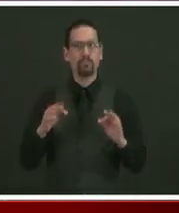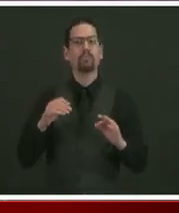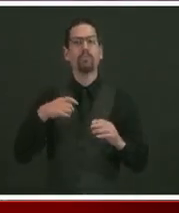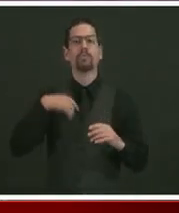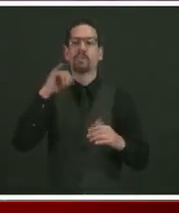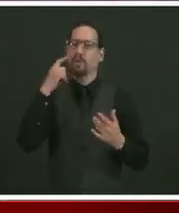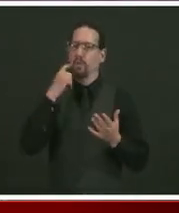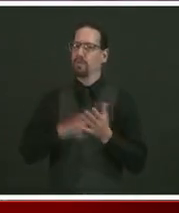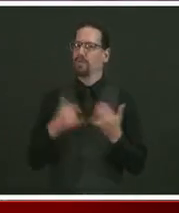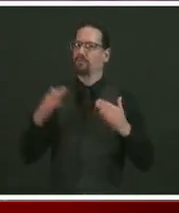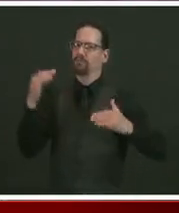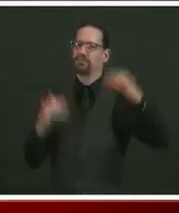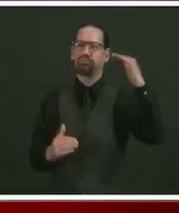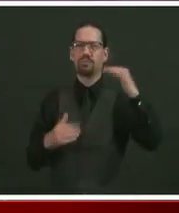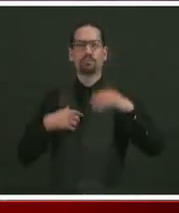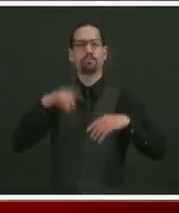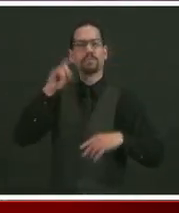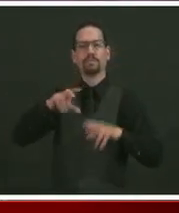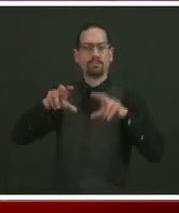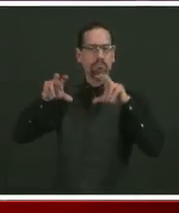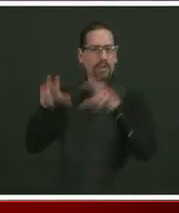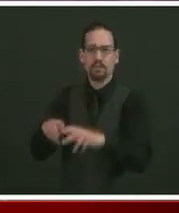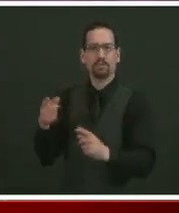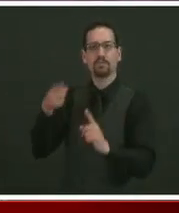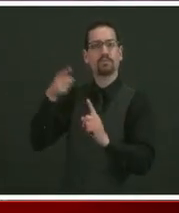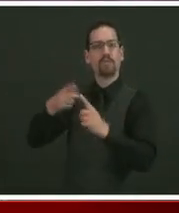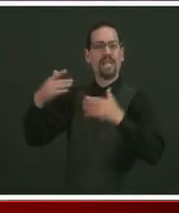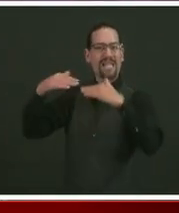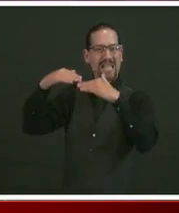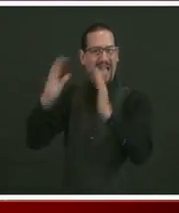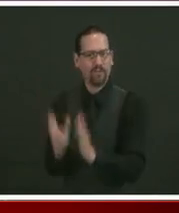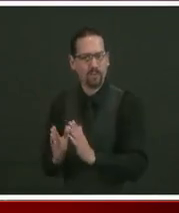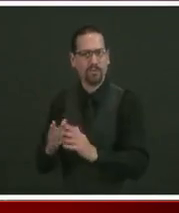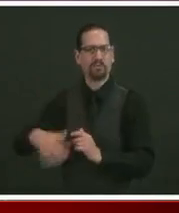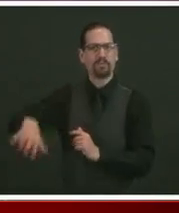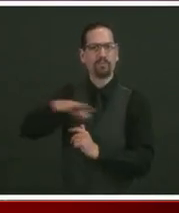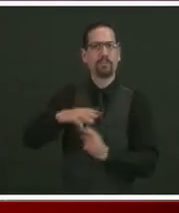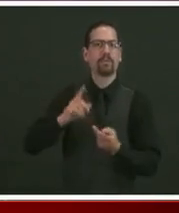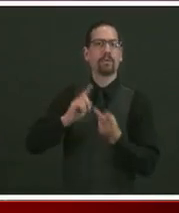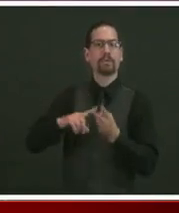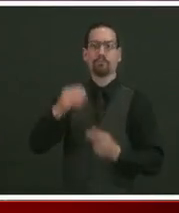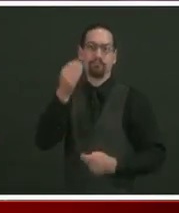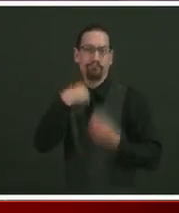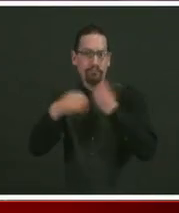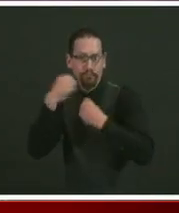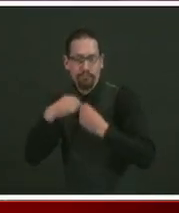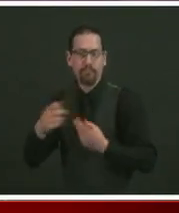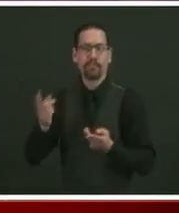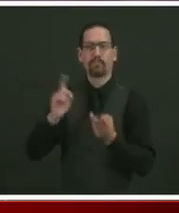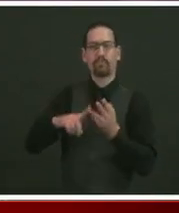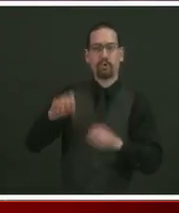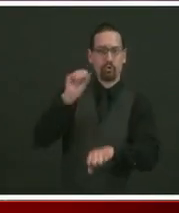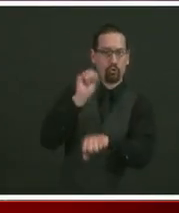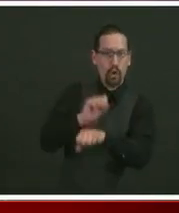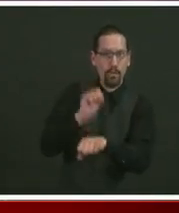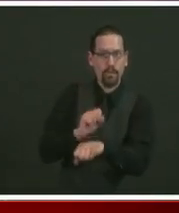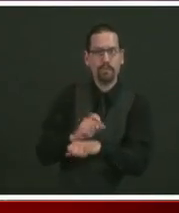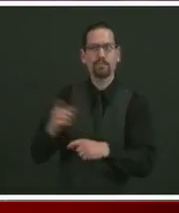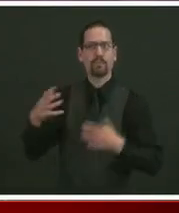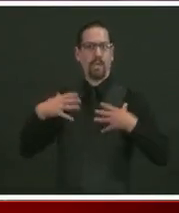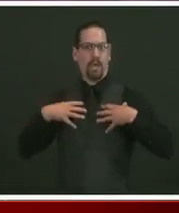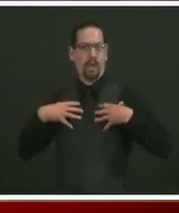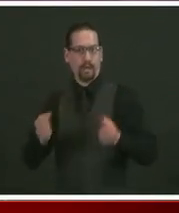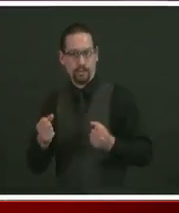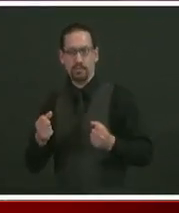invested in housing and food and basic needs to help Rhode Islanders stay healthy through this pandemic, we also need to